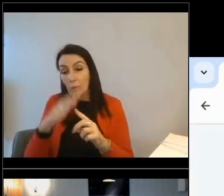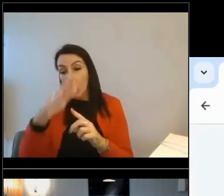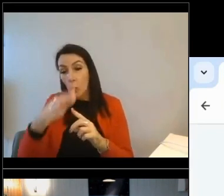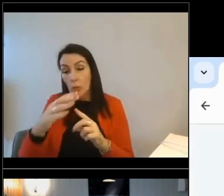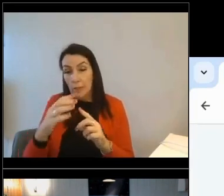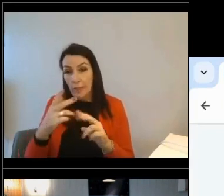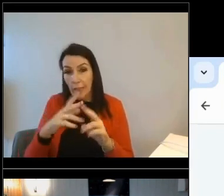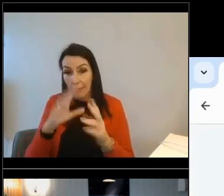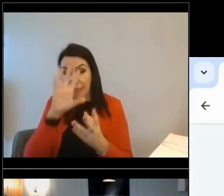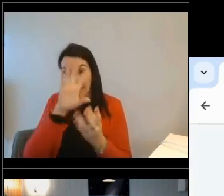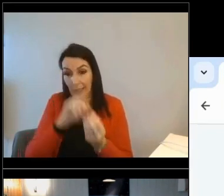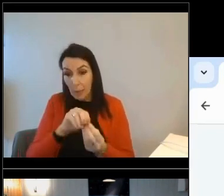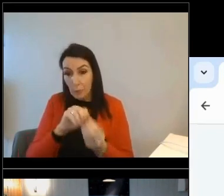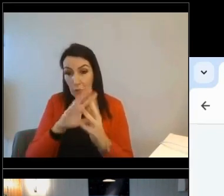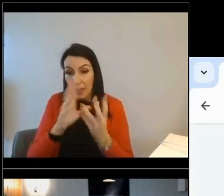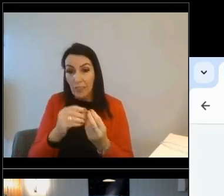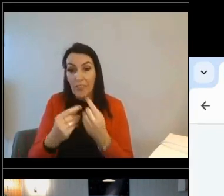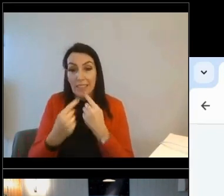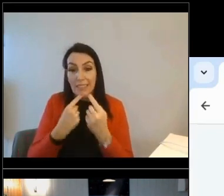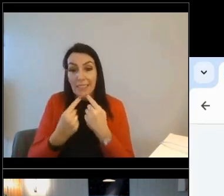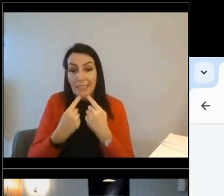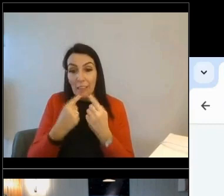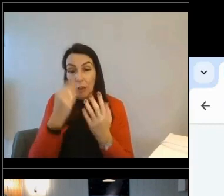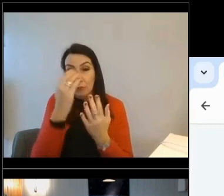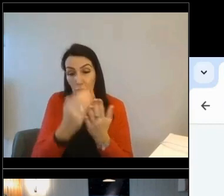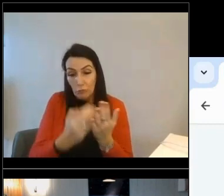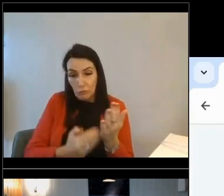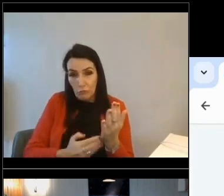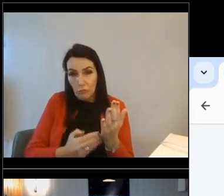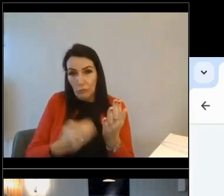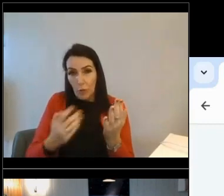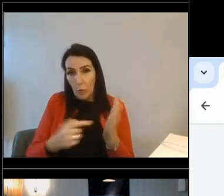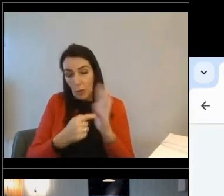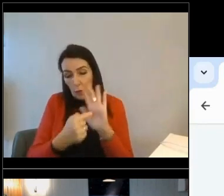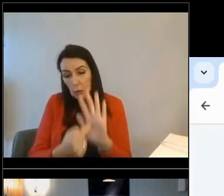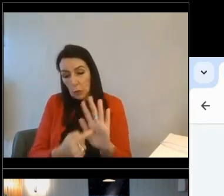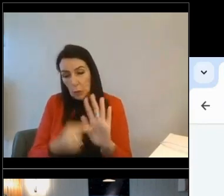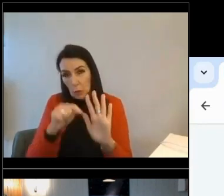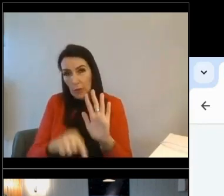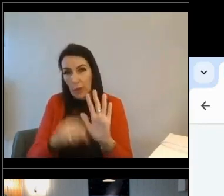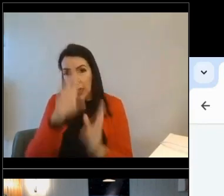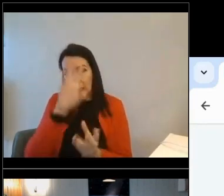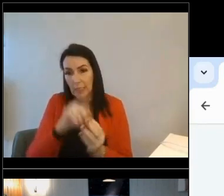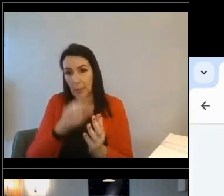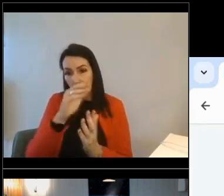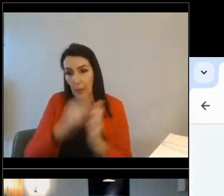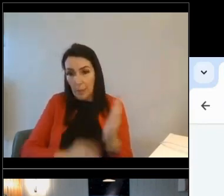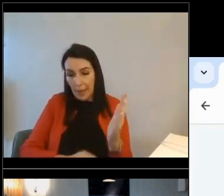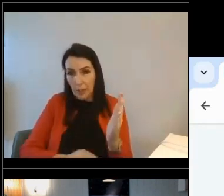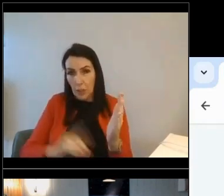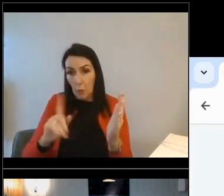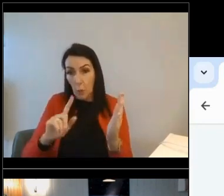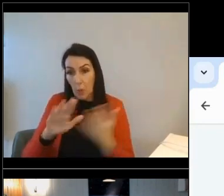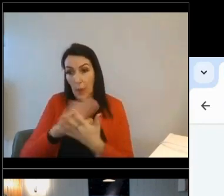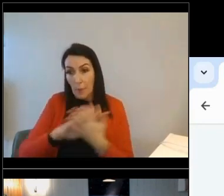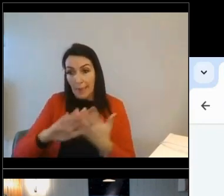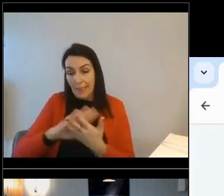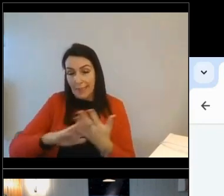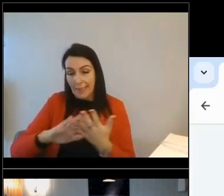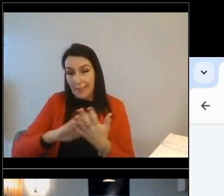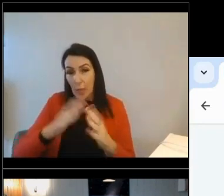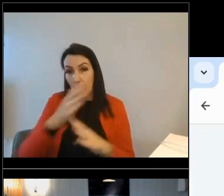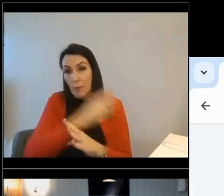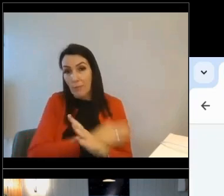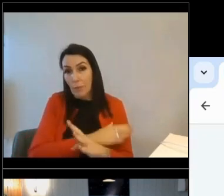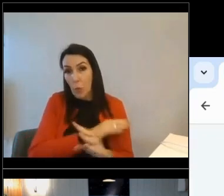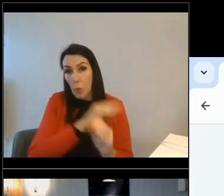data about what the home is doing currently. And we're presenting here a summary page on what that really means before we move into the